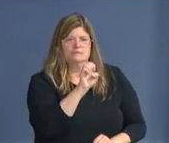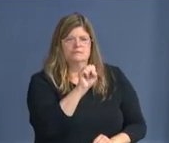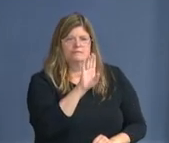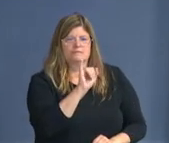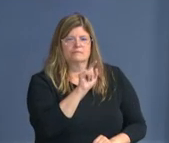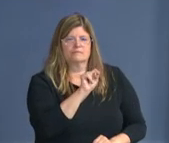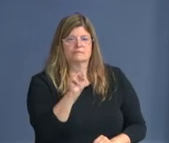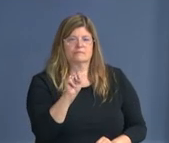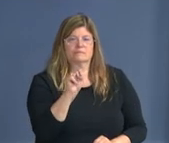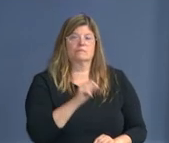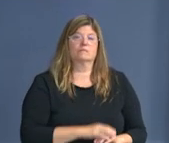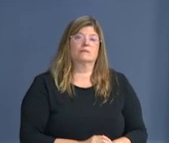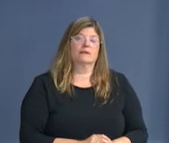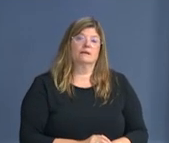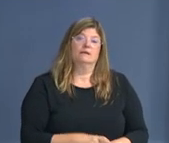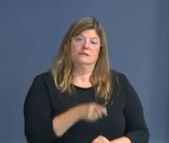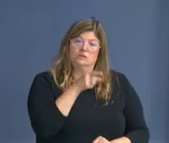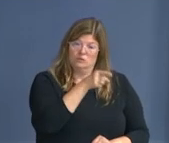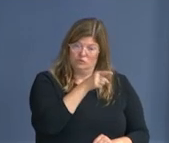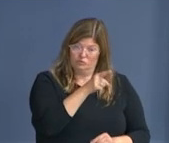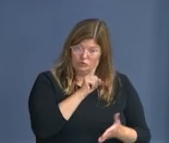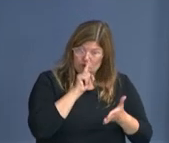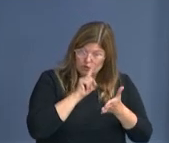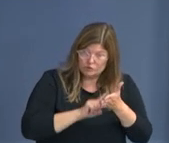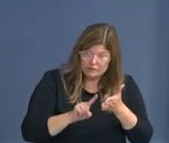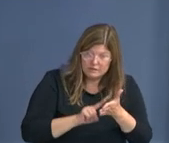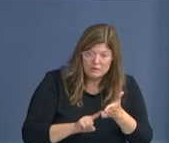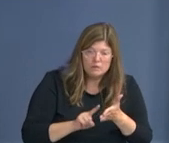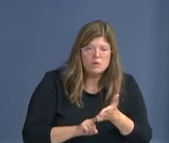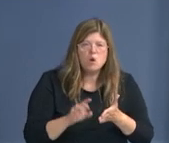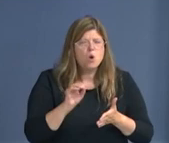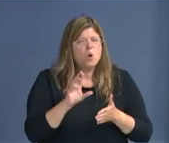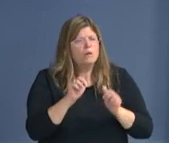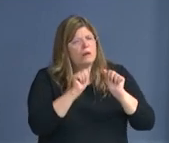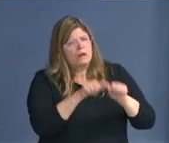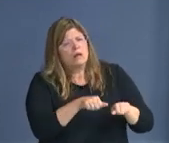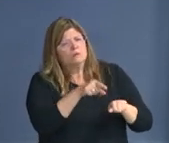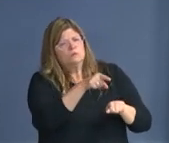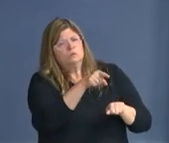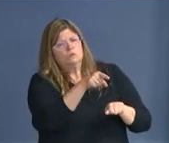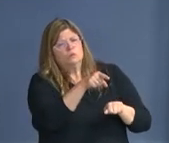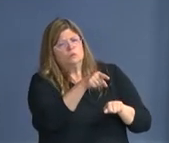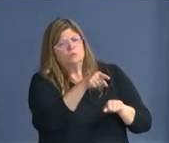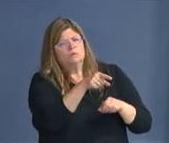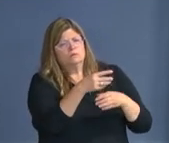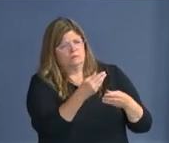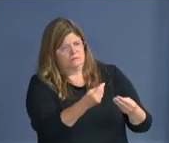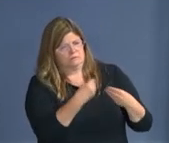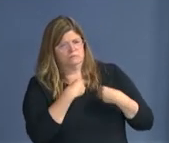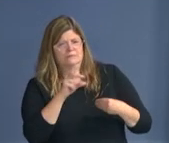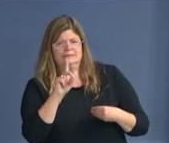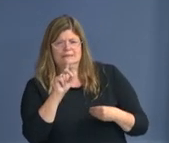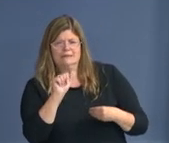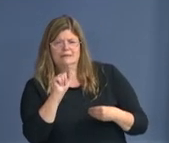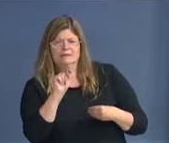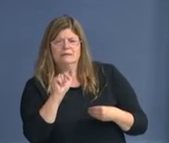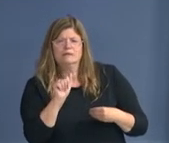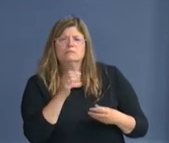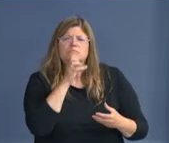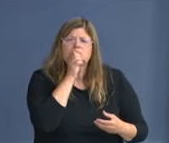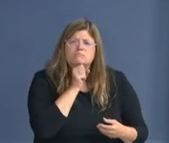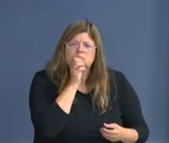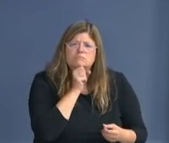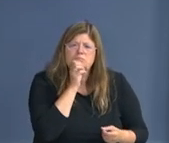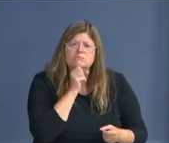or do you give us data on the ages of people being hospitalized? And are you seeing what